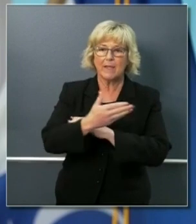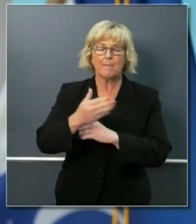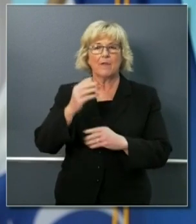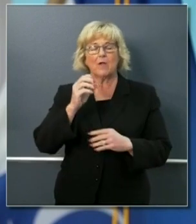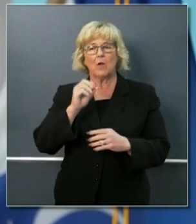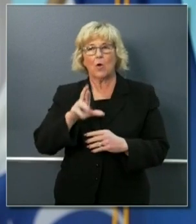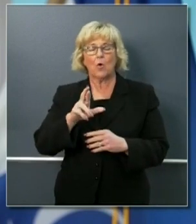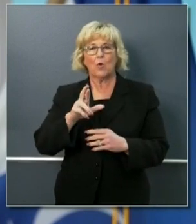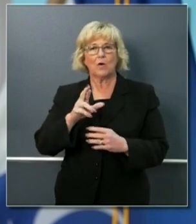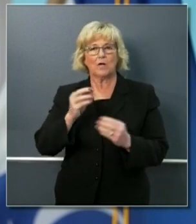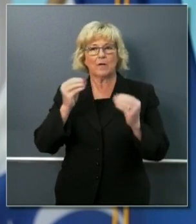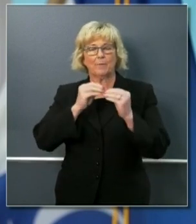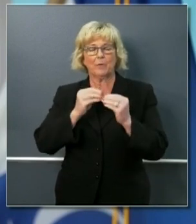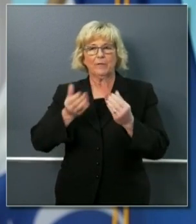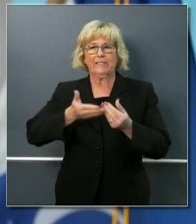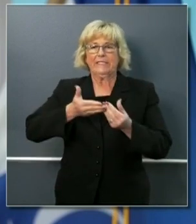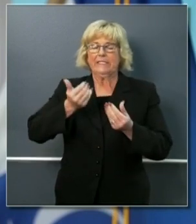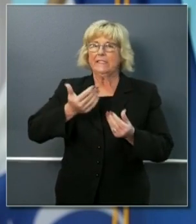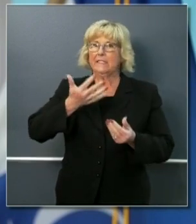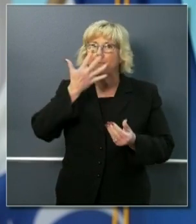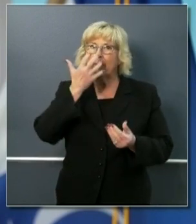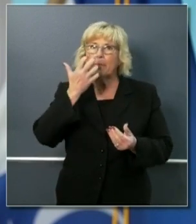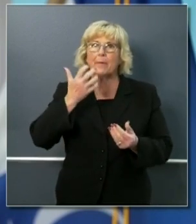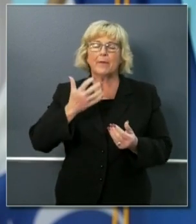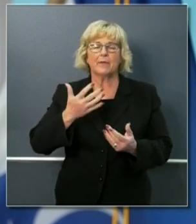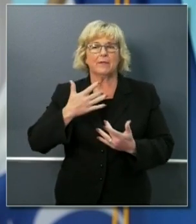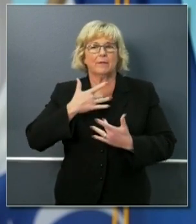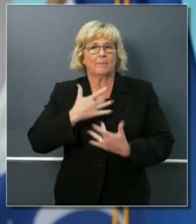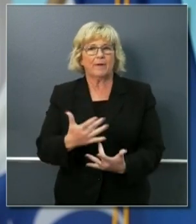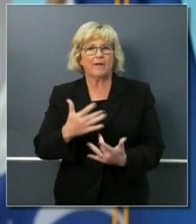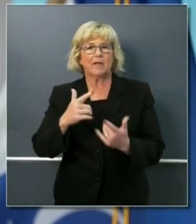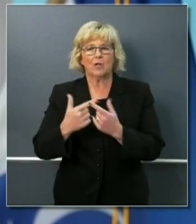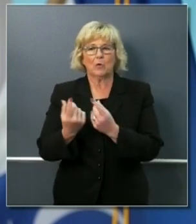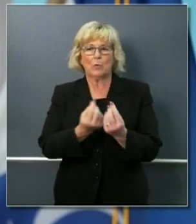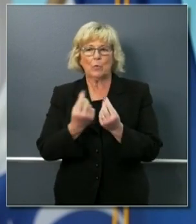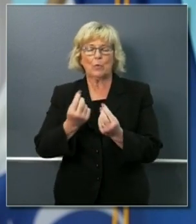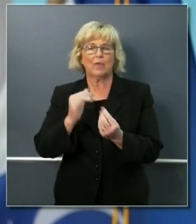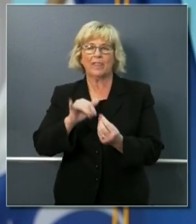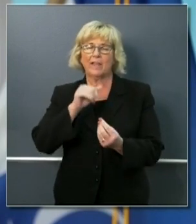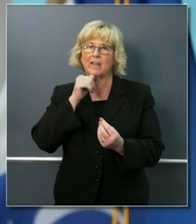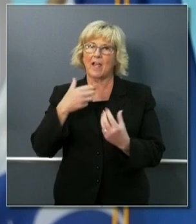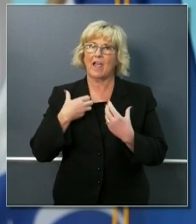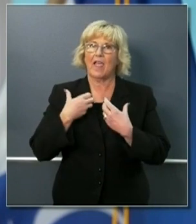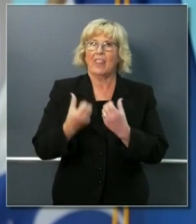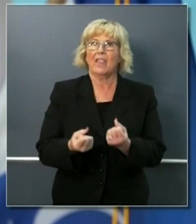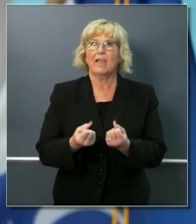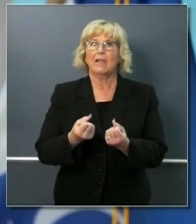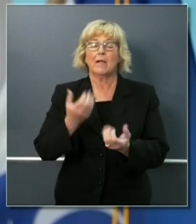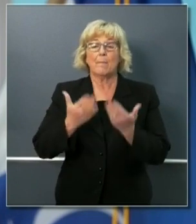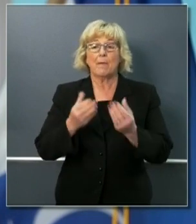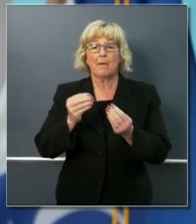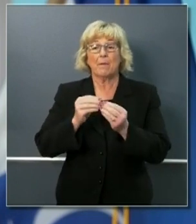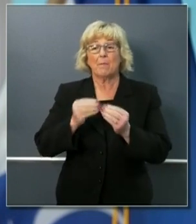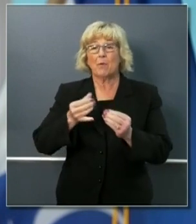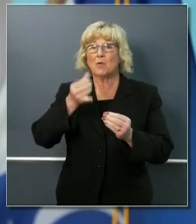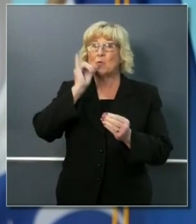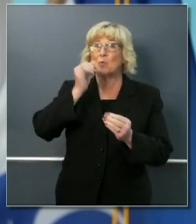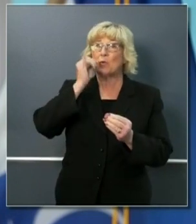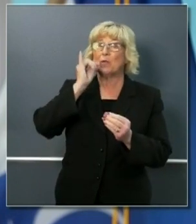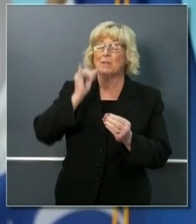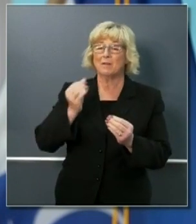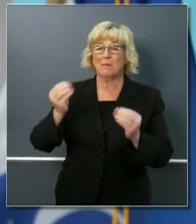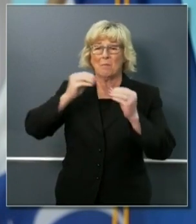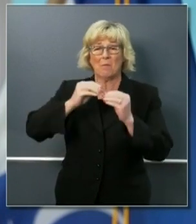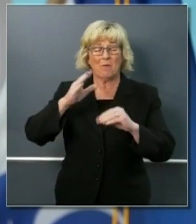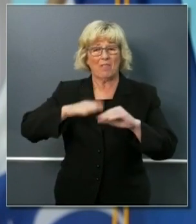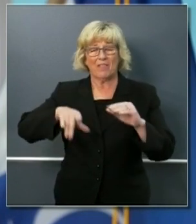a little more irritable and they're prone to doing things that aren't healthy they may be drinking more than they